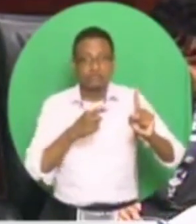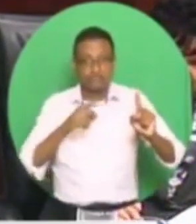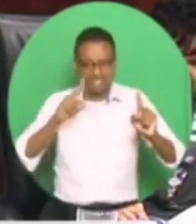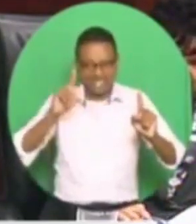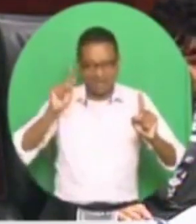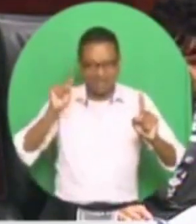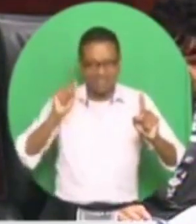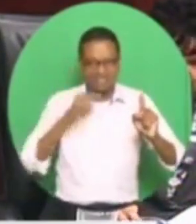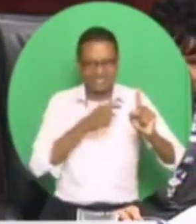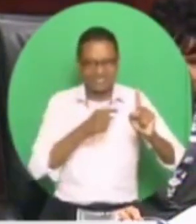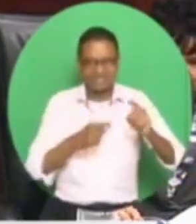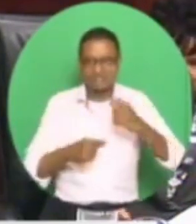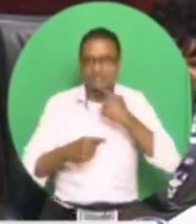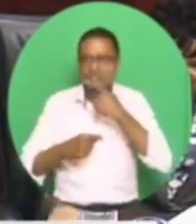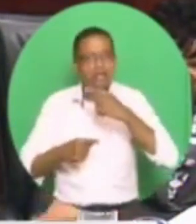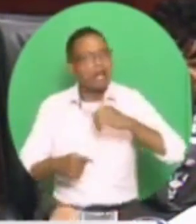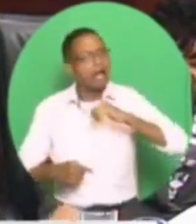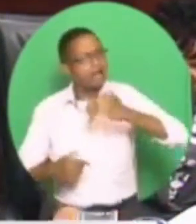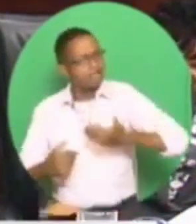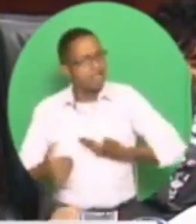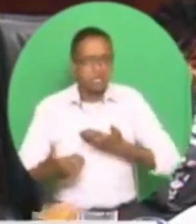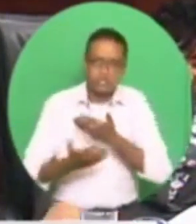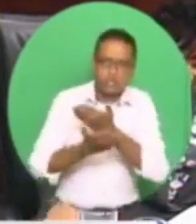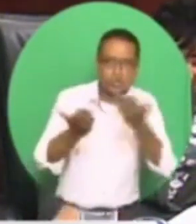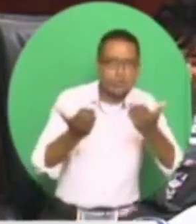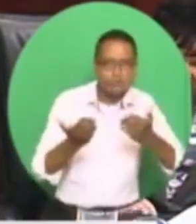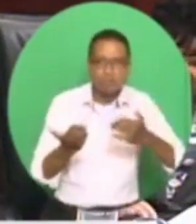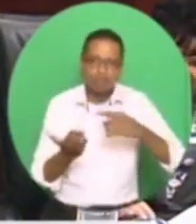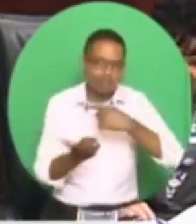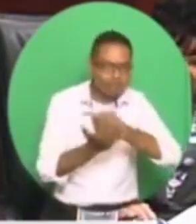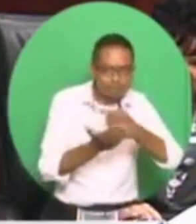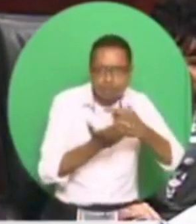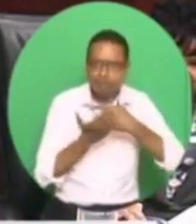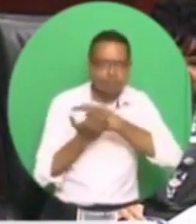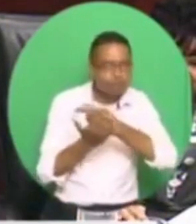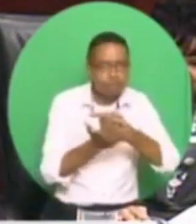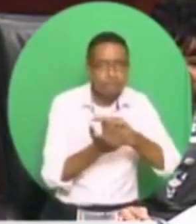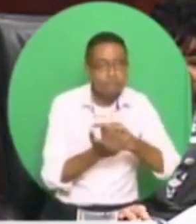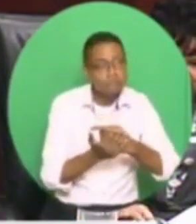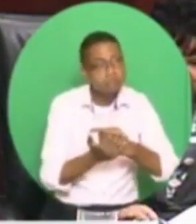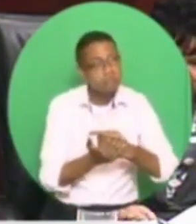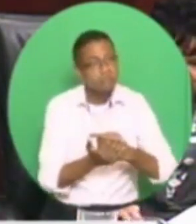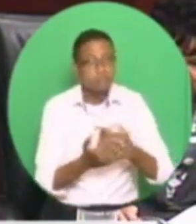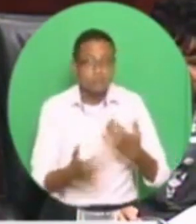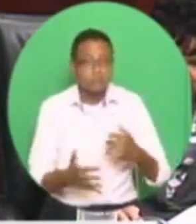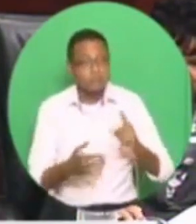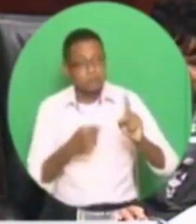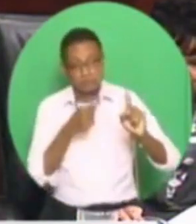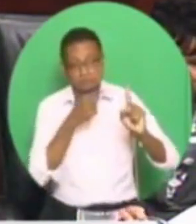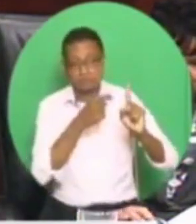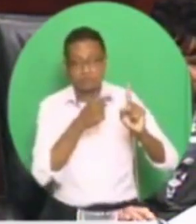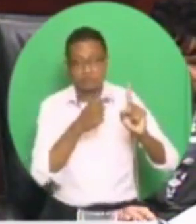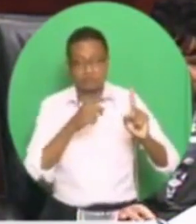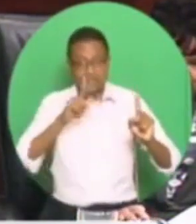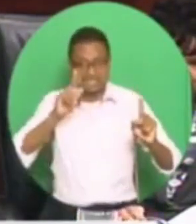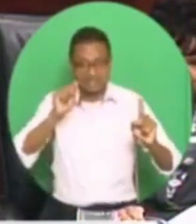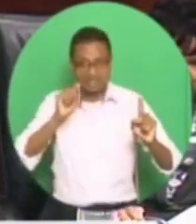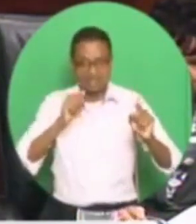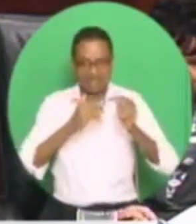invite you to comment, to debate. So, the leader of the opposition came with a plan.